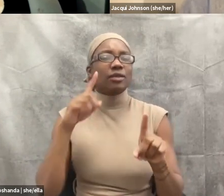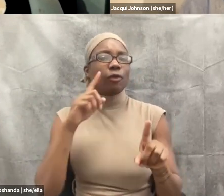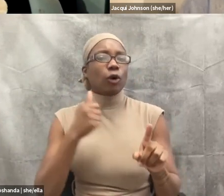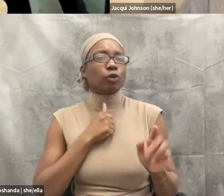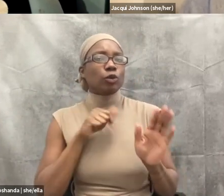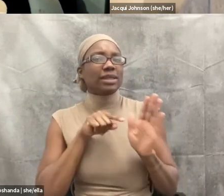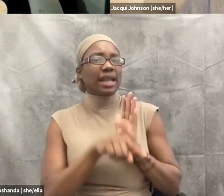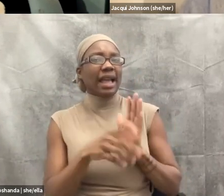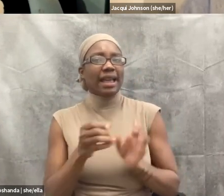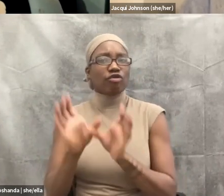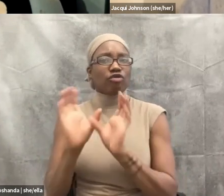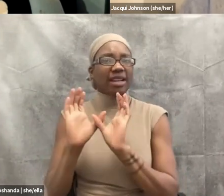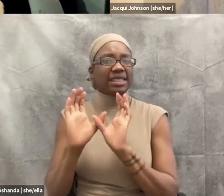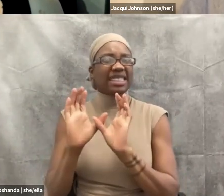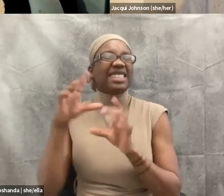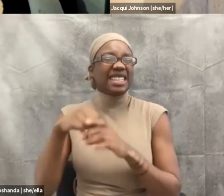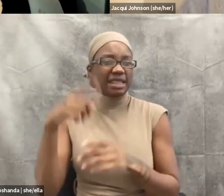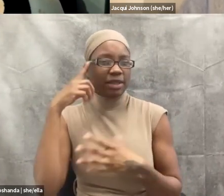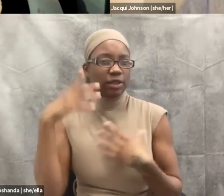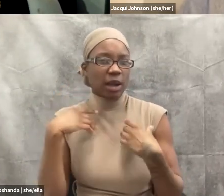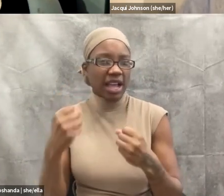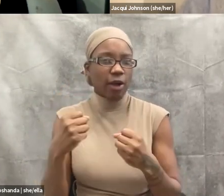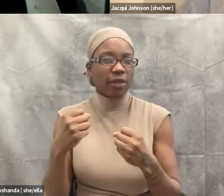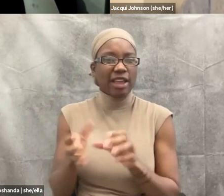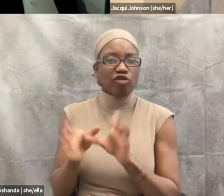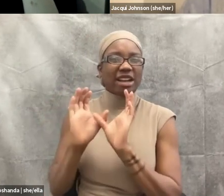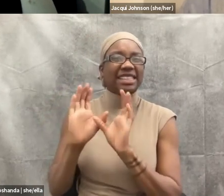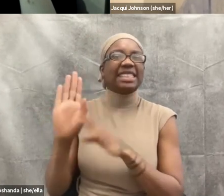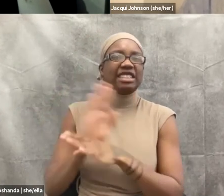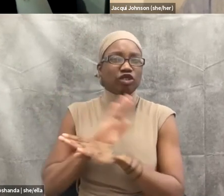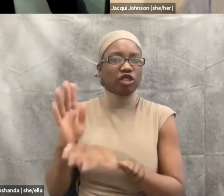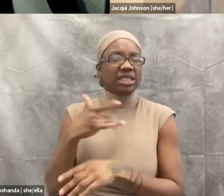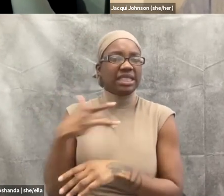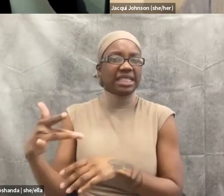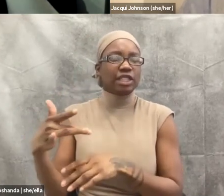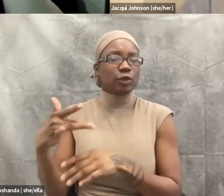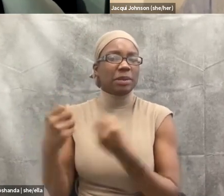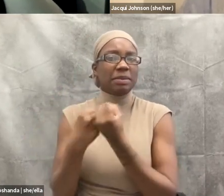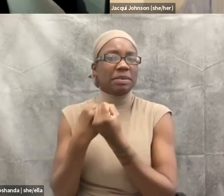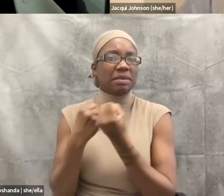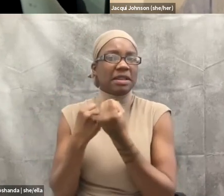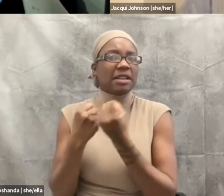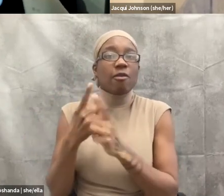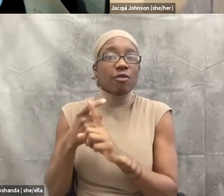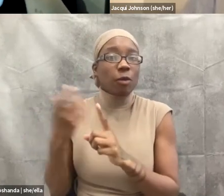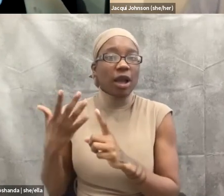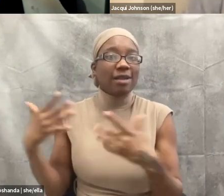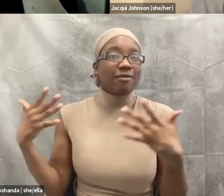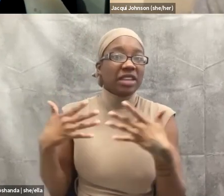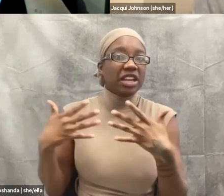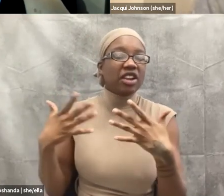and utilize coercion. Um, so what drives this type of response and what can professionals do instead?